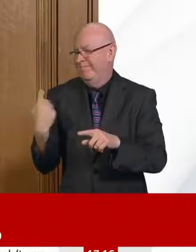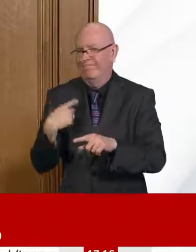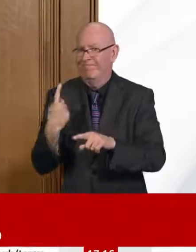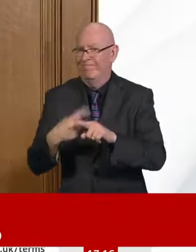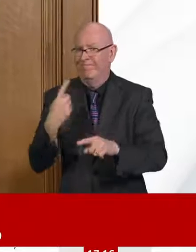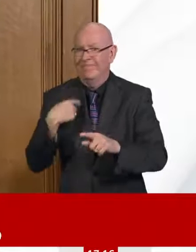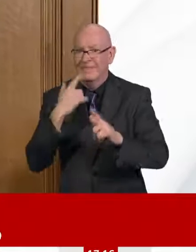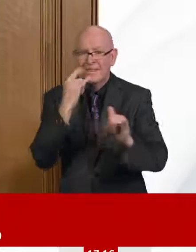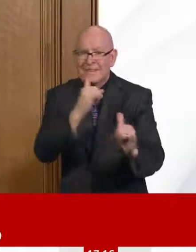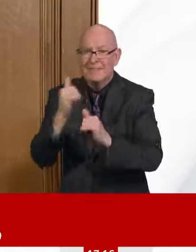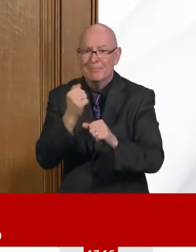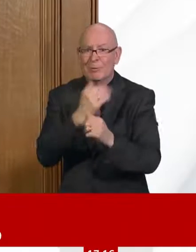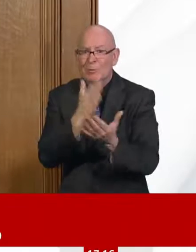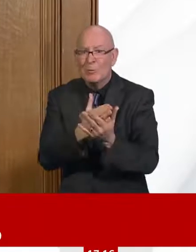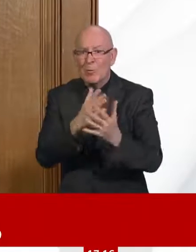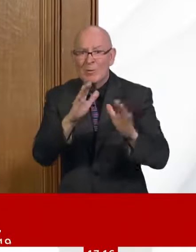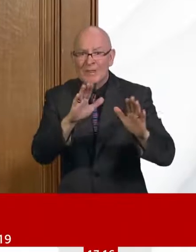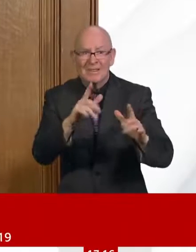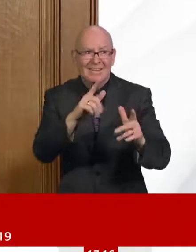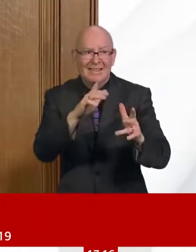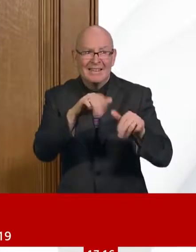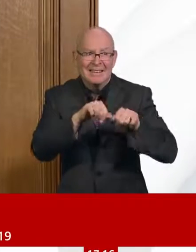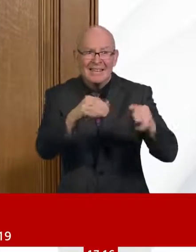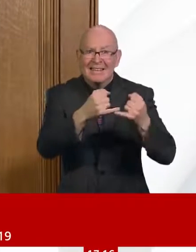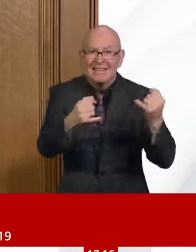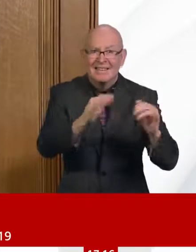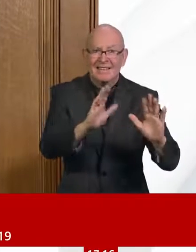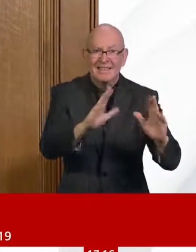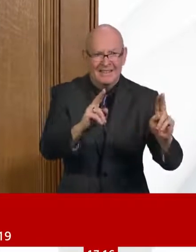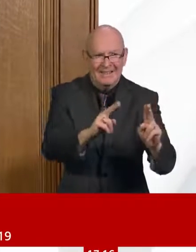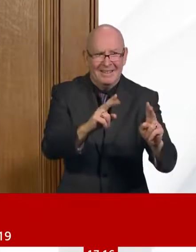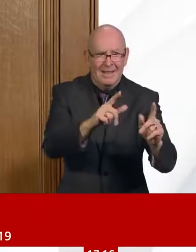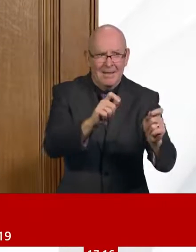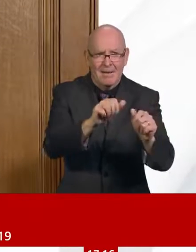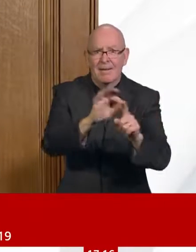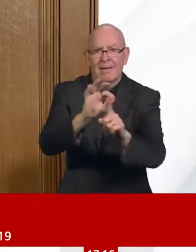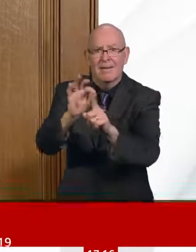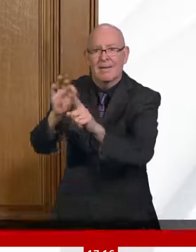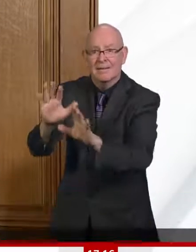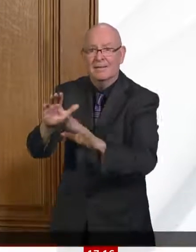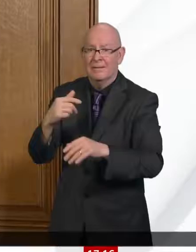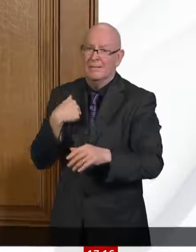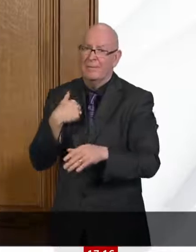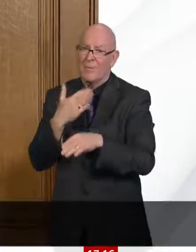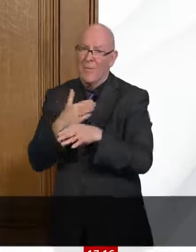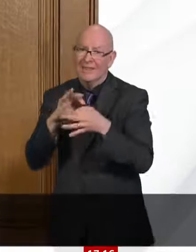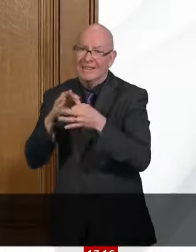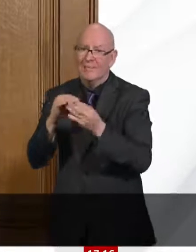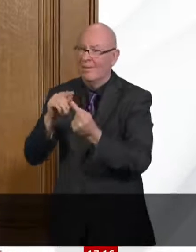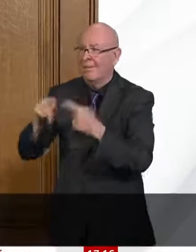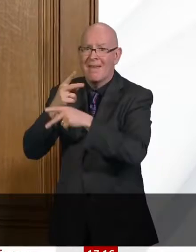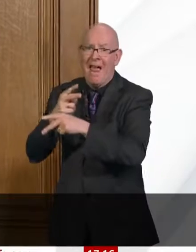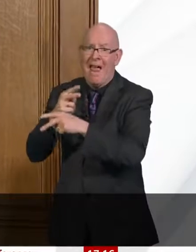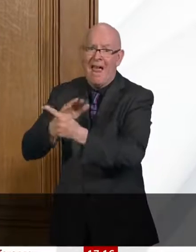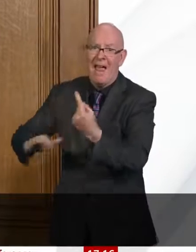we're working with a smaller number of organisations. But because our hospitals are very used to the process of supplying data to NHS England